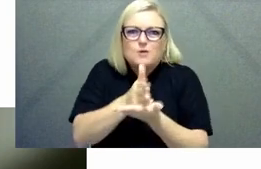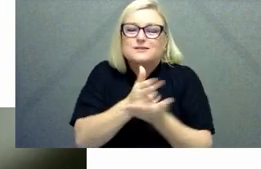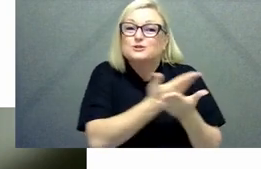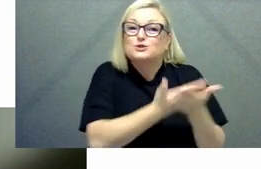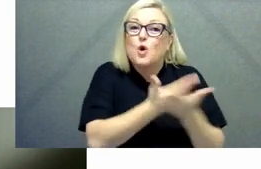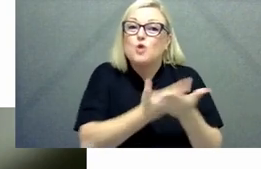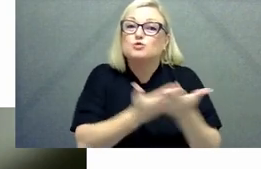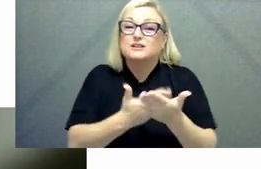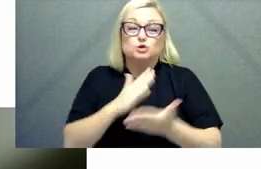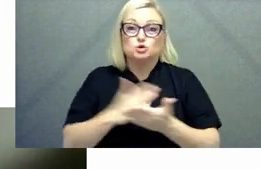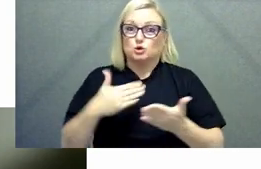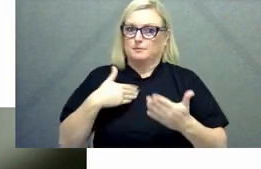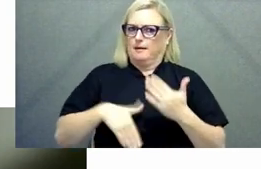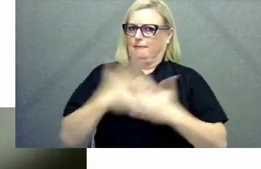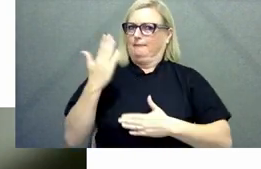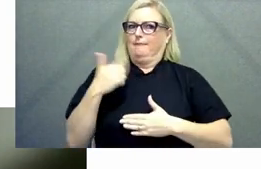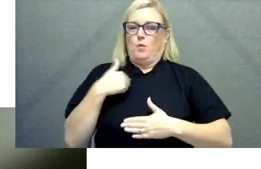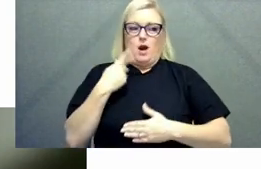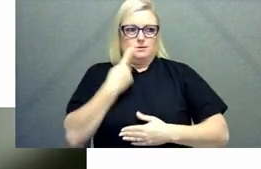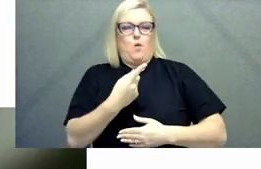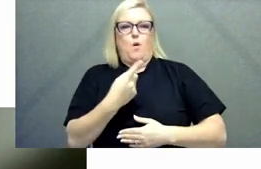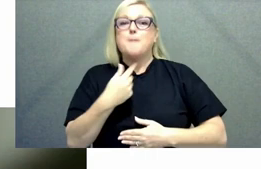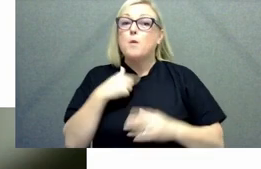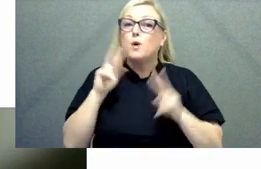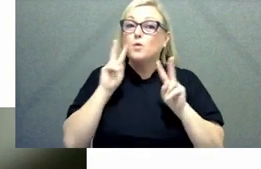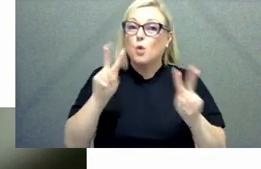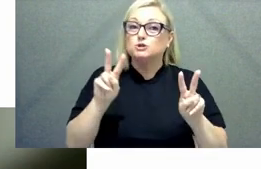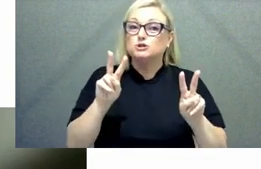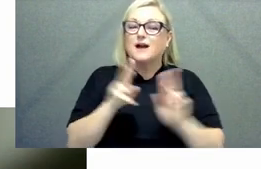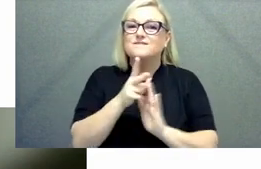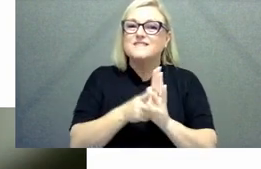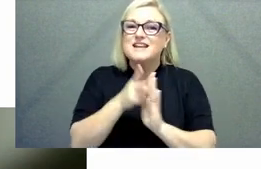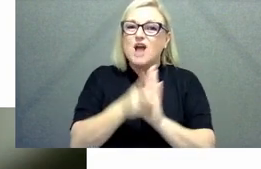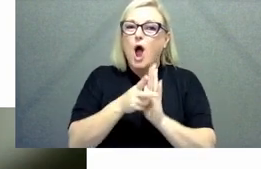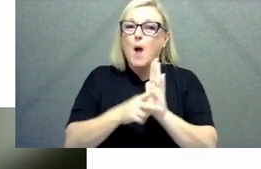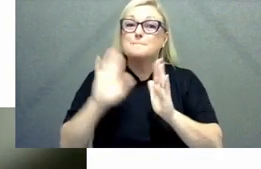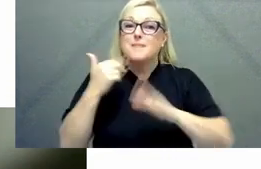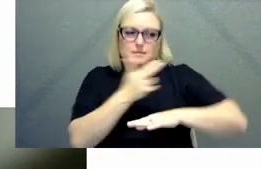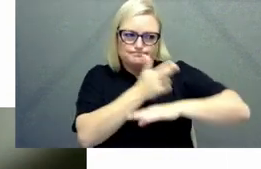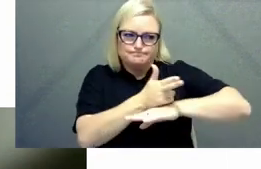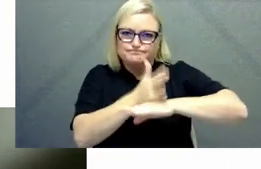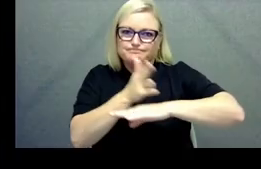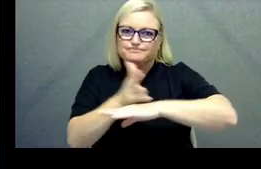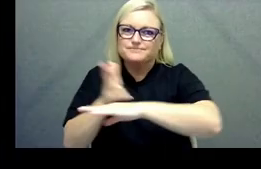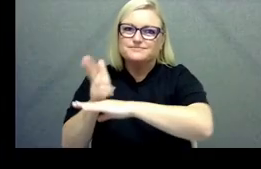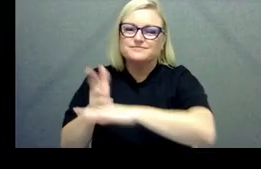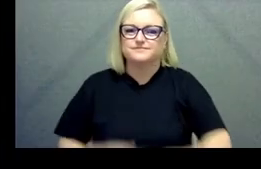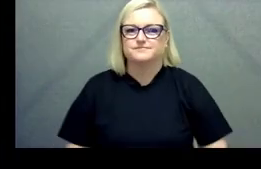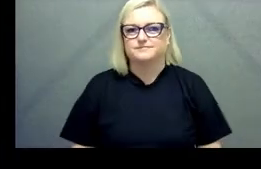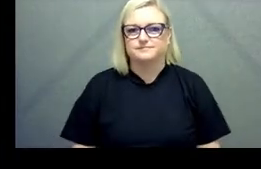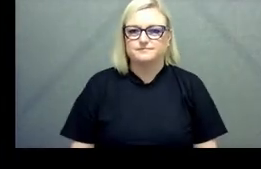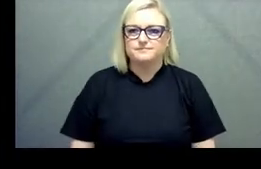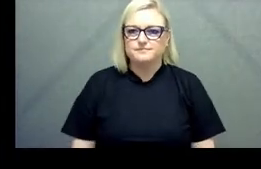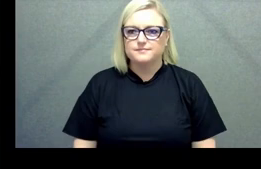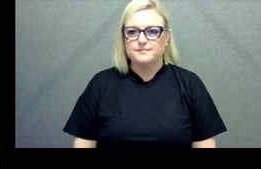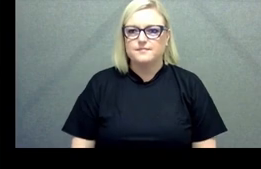roadshow we will now show a trailer of some of the stories captured so far i work at the department